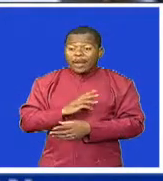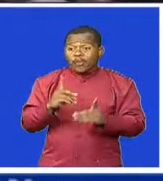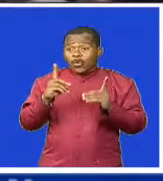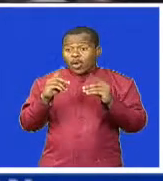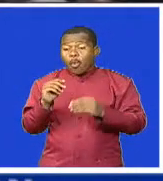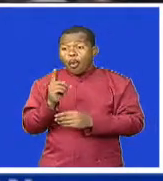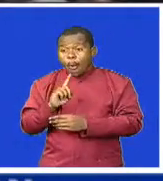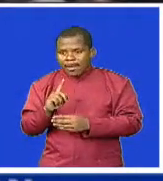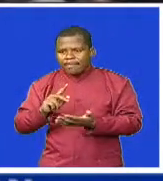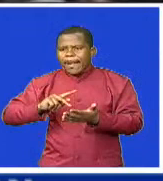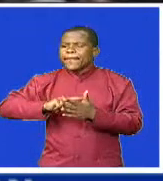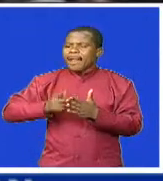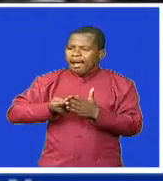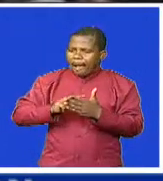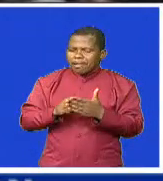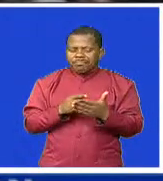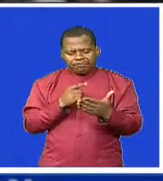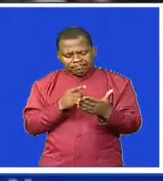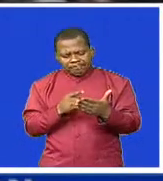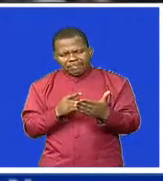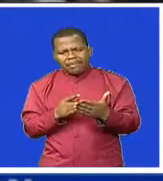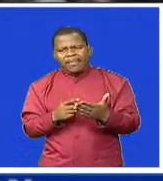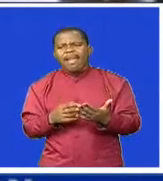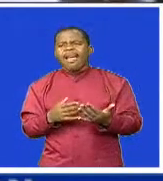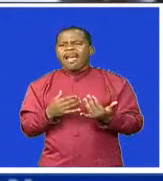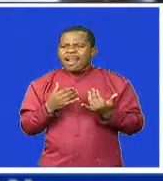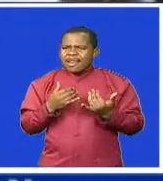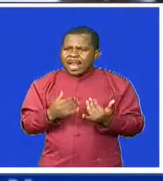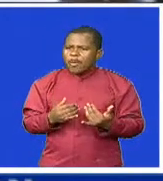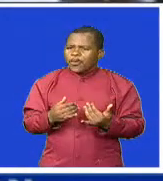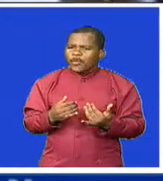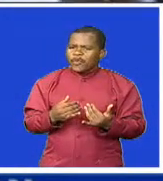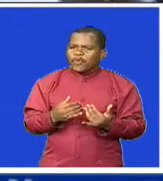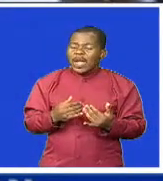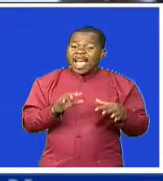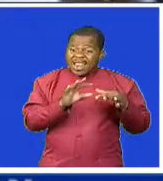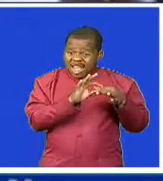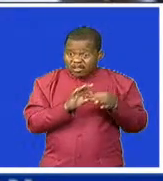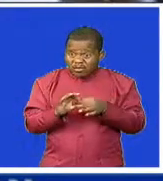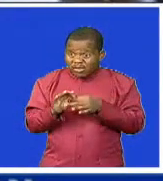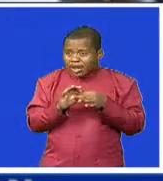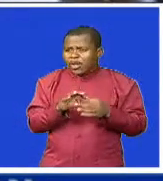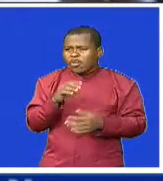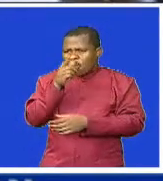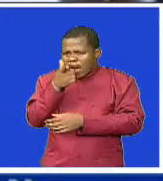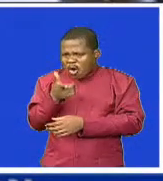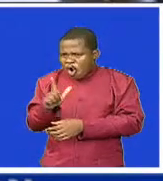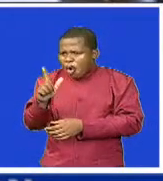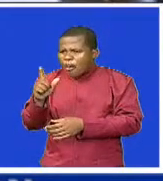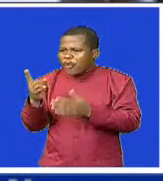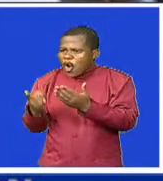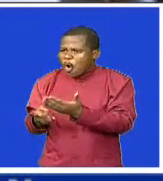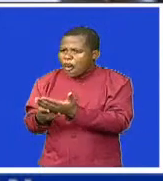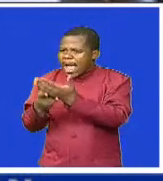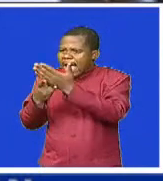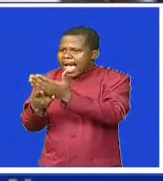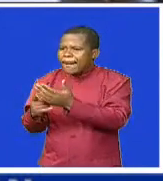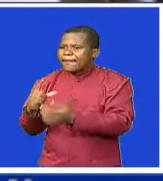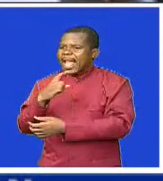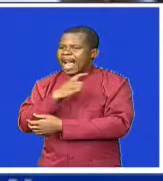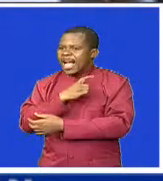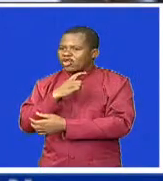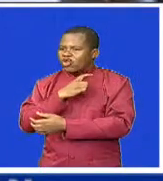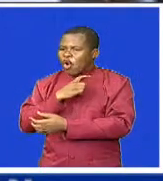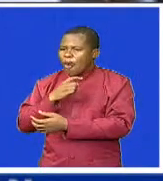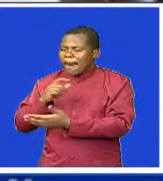plan is that now we will be initiating the claim process to say before a claimant would